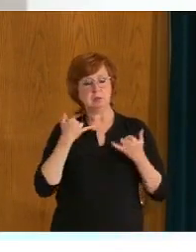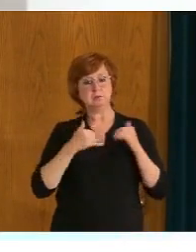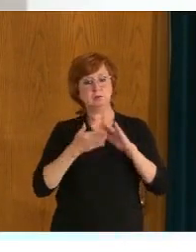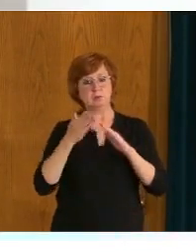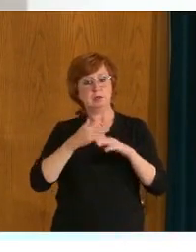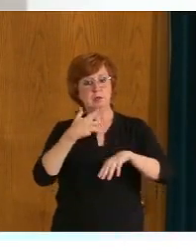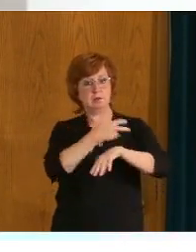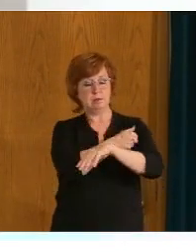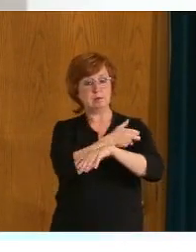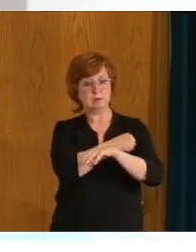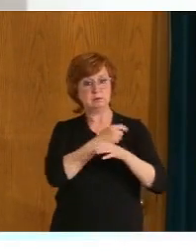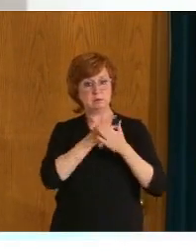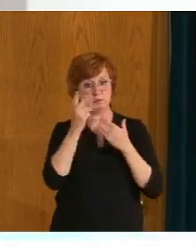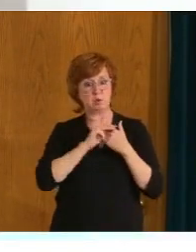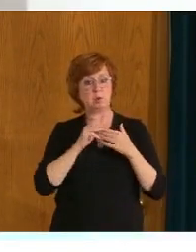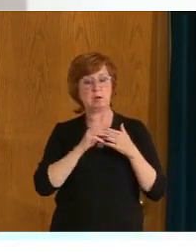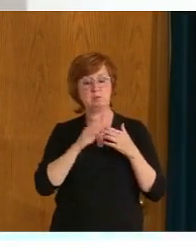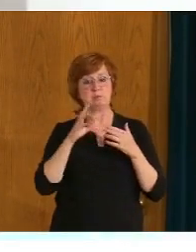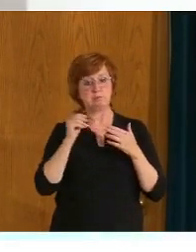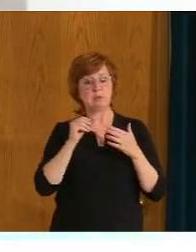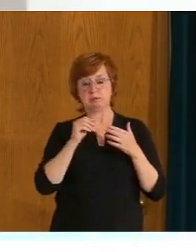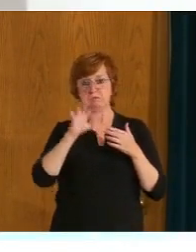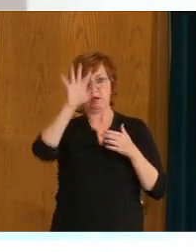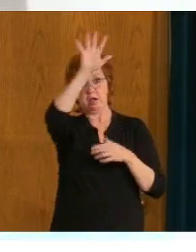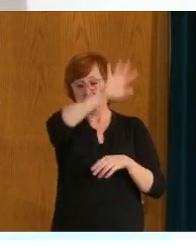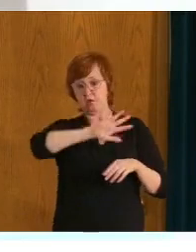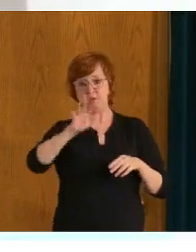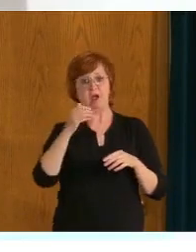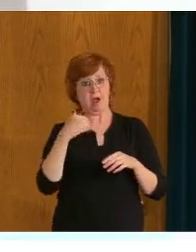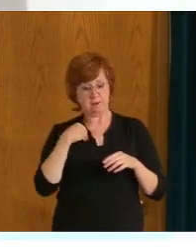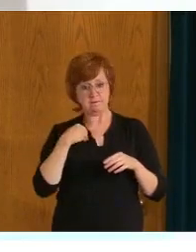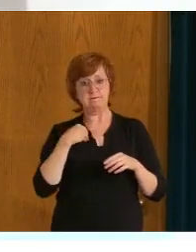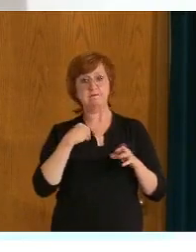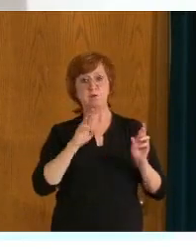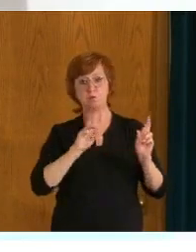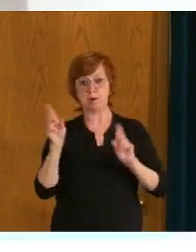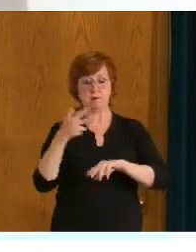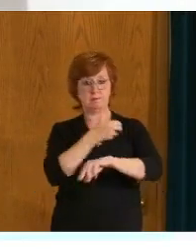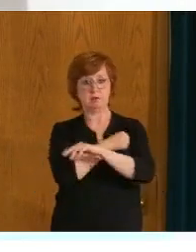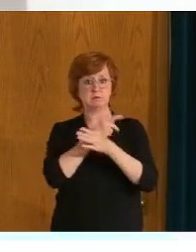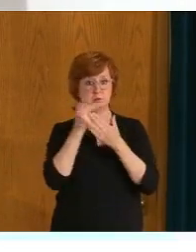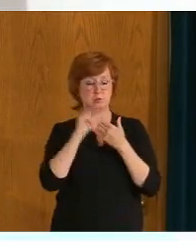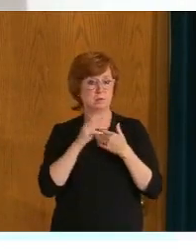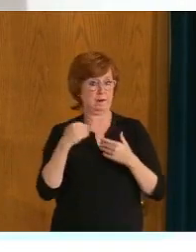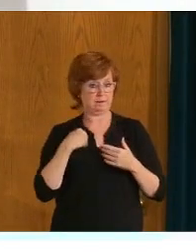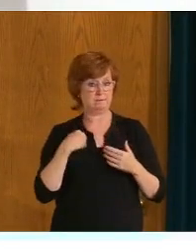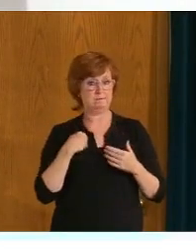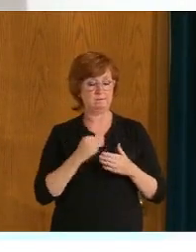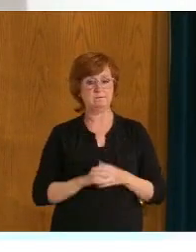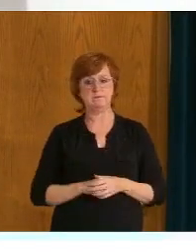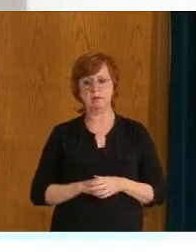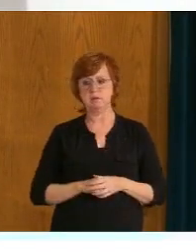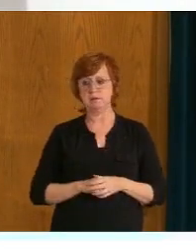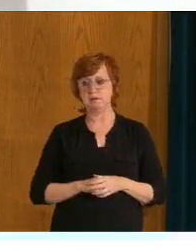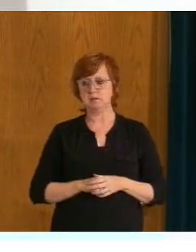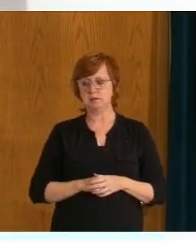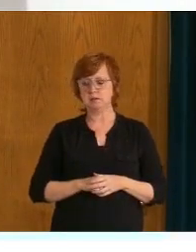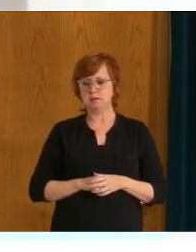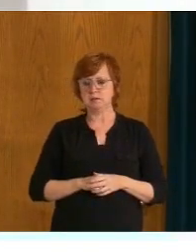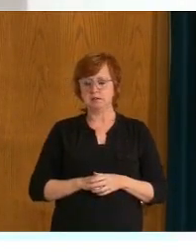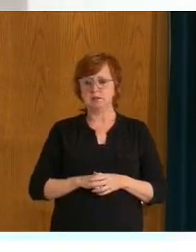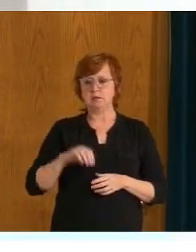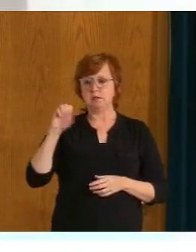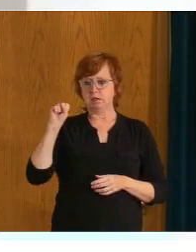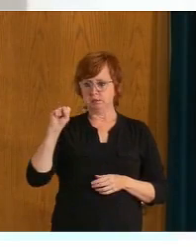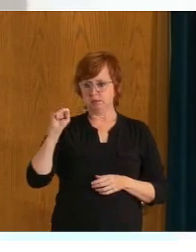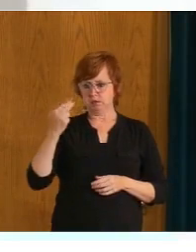province and even in the far north and north. There are many communities with very high vaccination rates, but the Saskatchewan Health